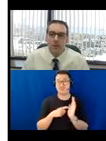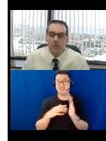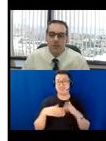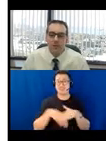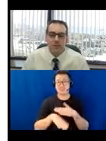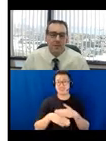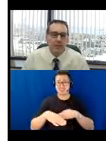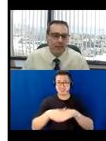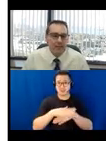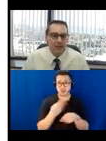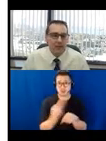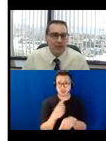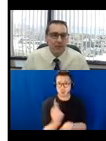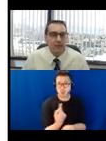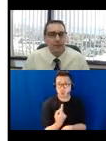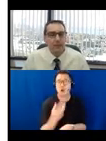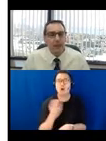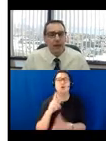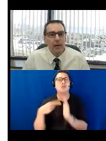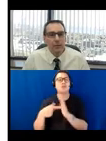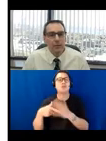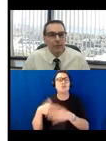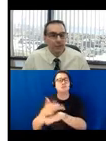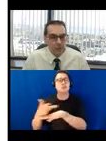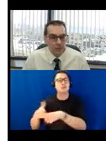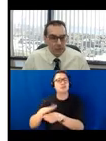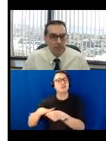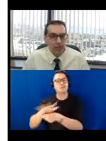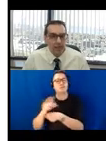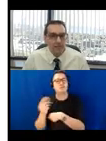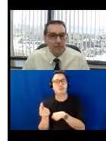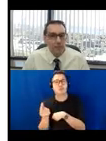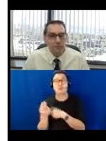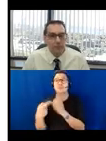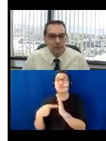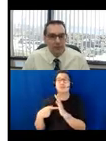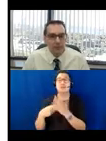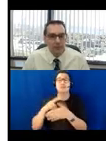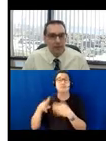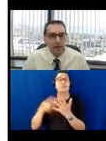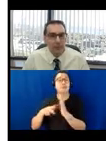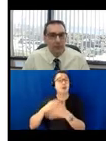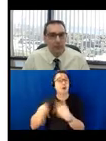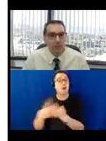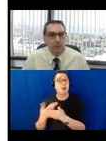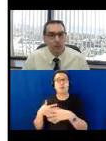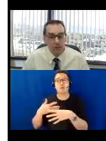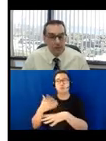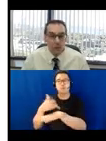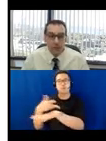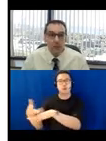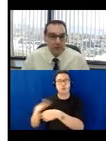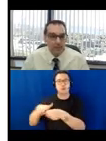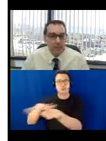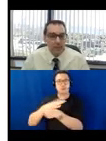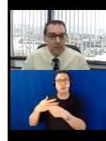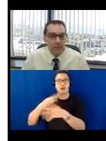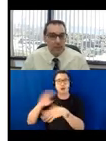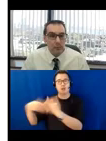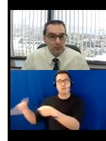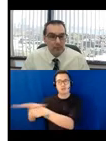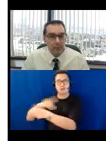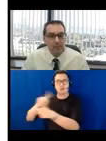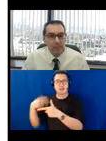on street parking spaces, in that scenario, if they are reserved to last, you would fill it with a person who needs it,